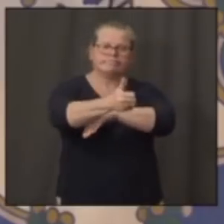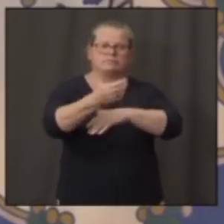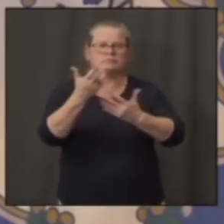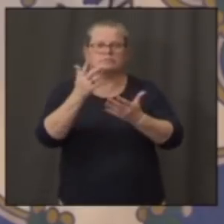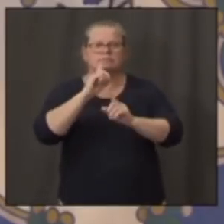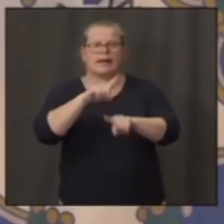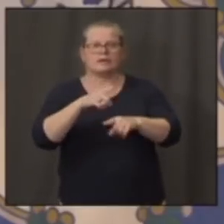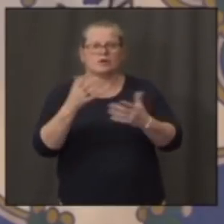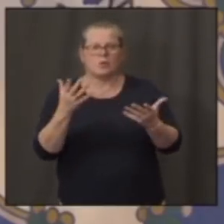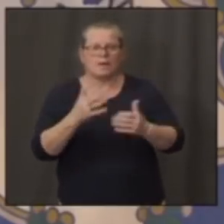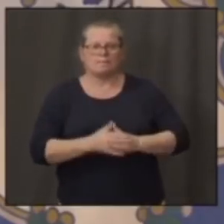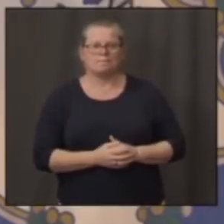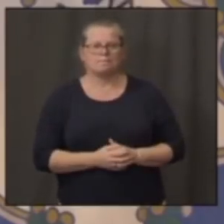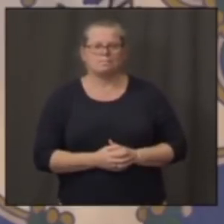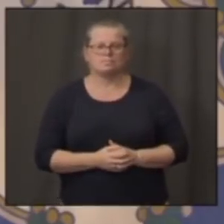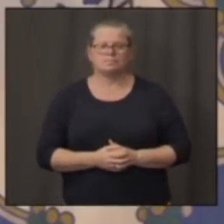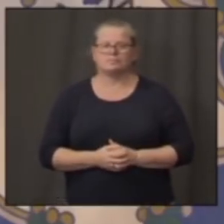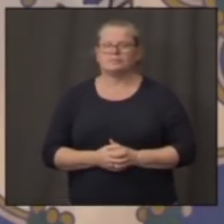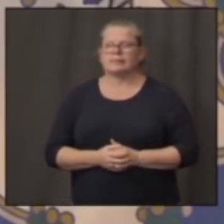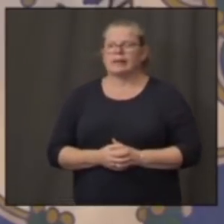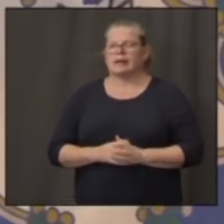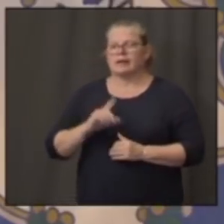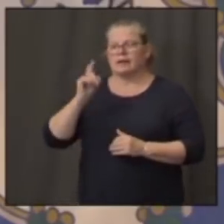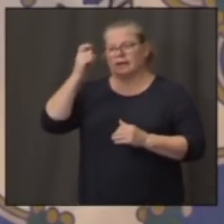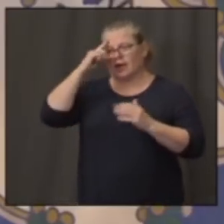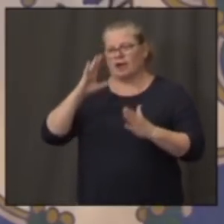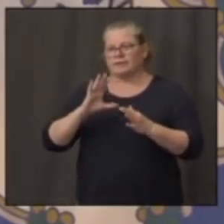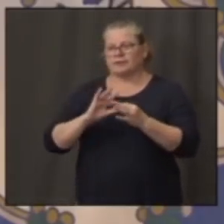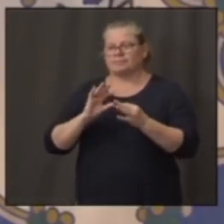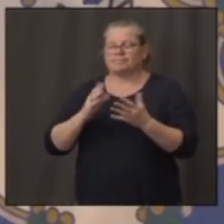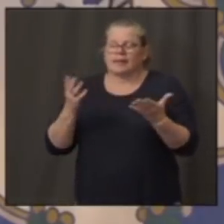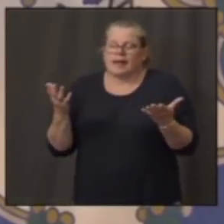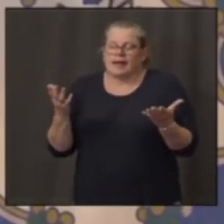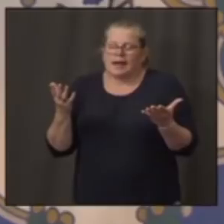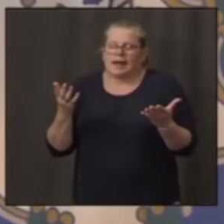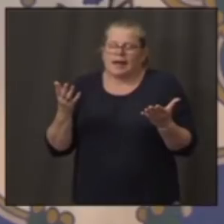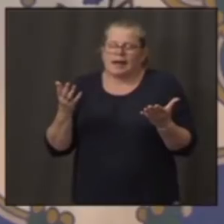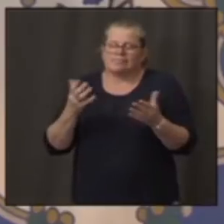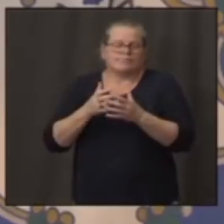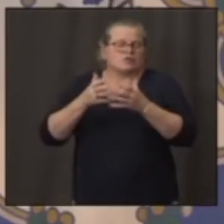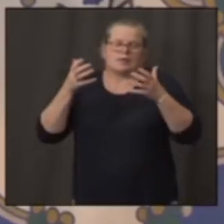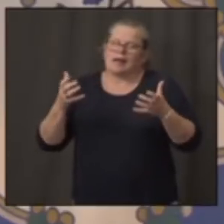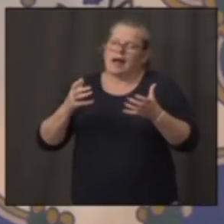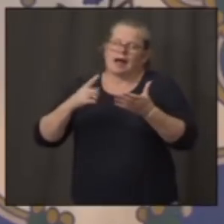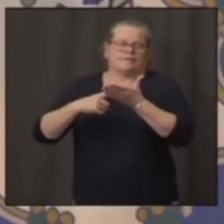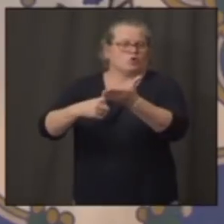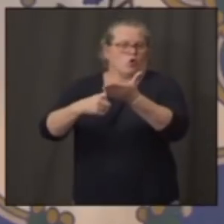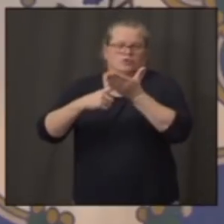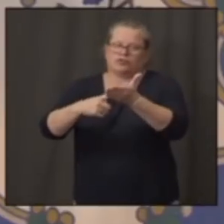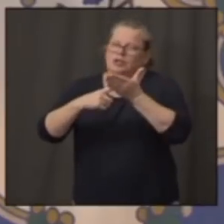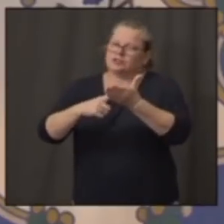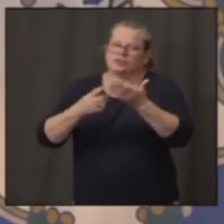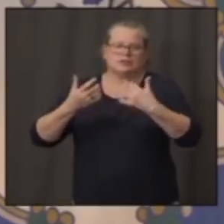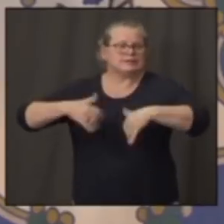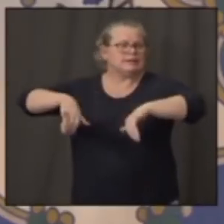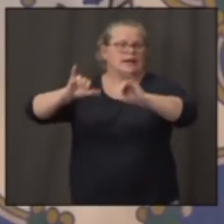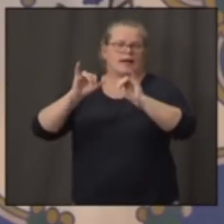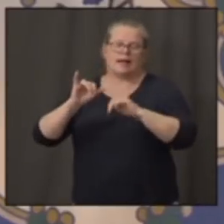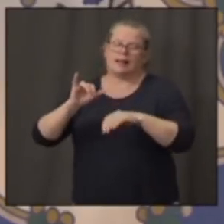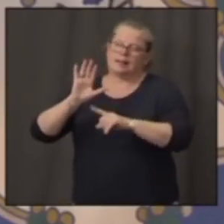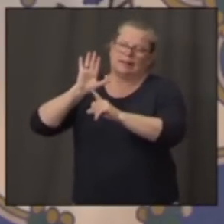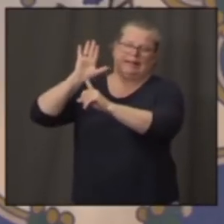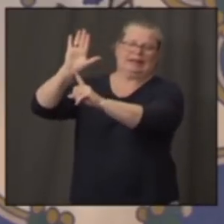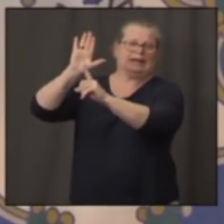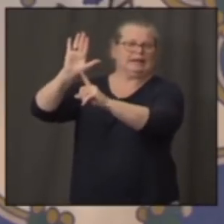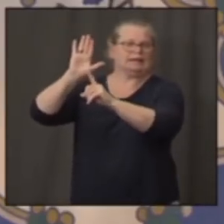Look, there's a lot of negotiations going to go on. I think it's just a warning shot across the bow. We're going to figure out something